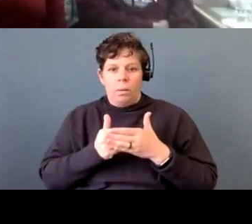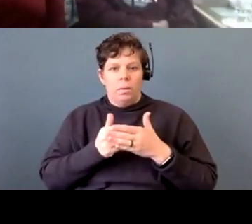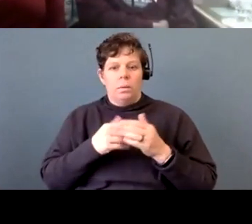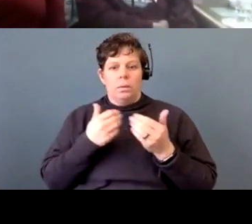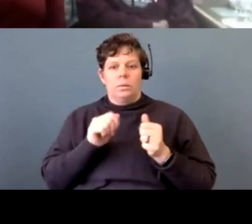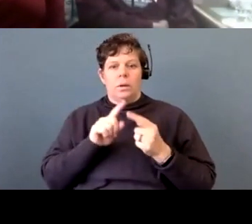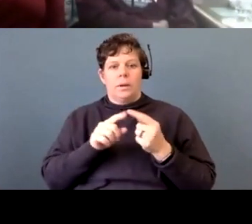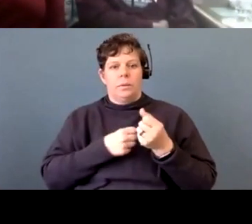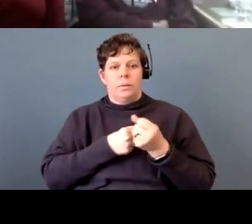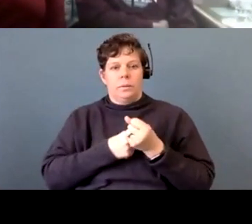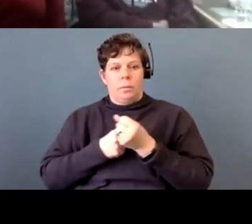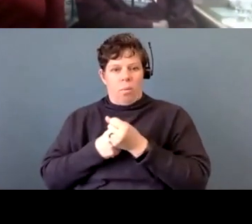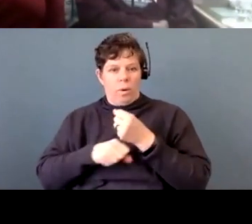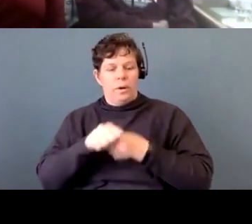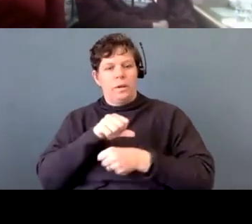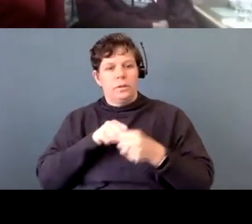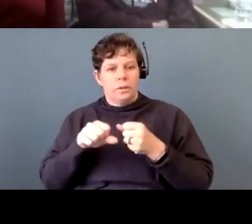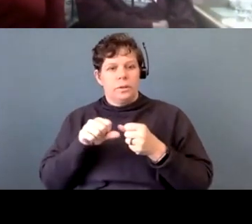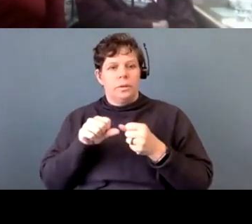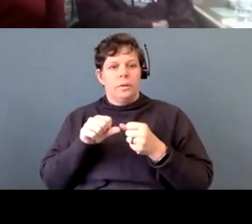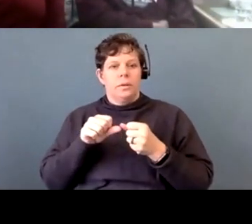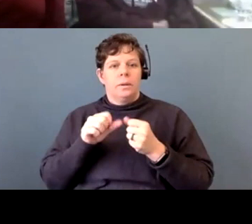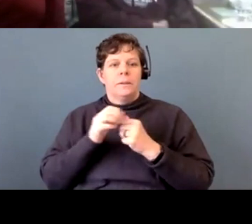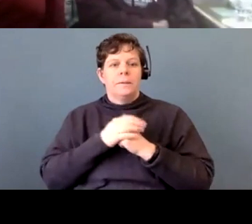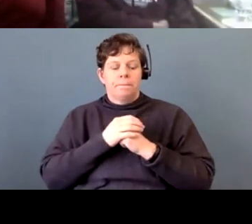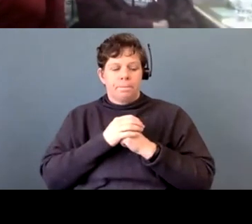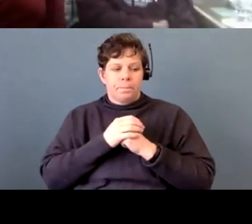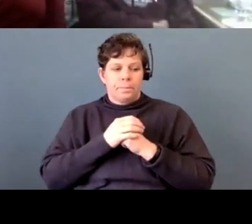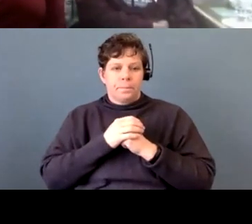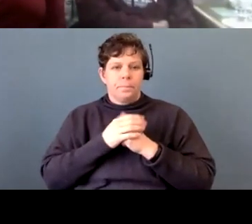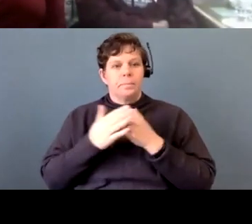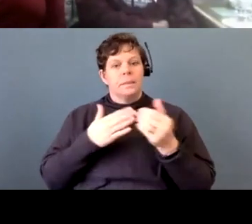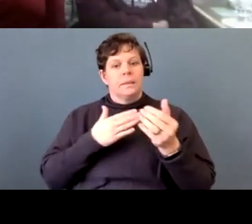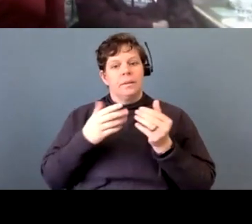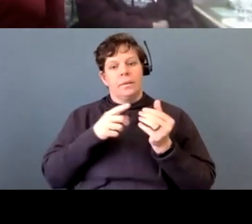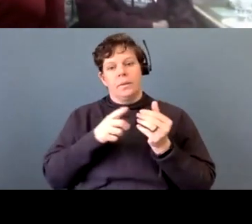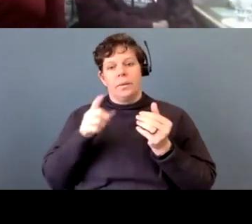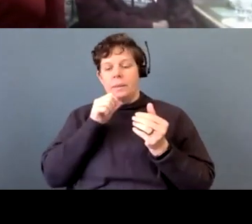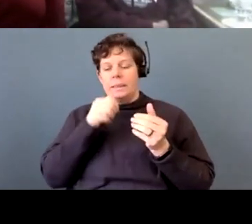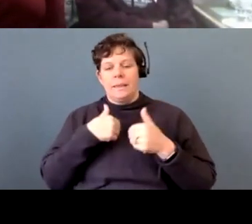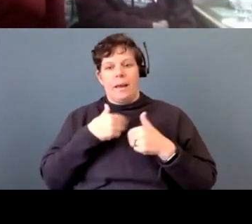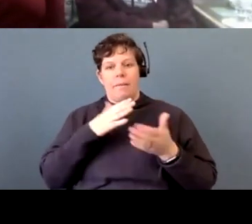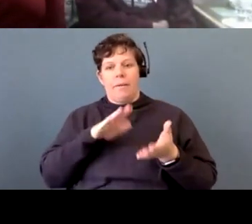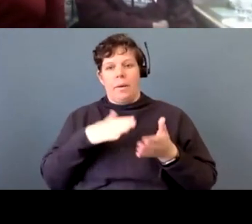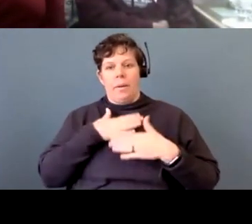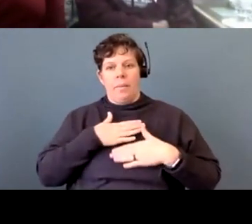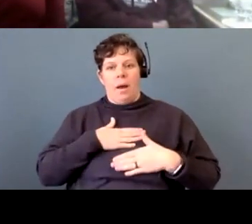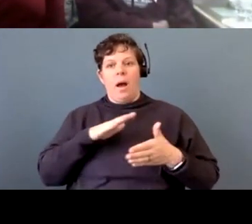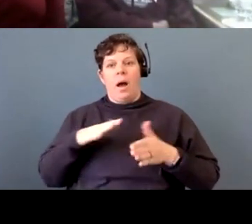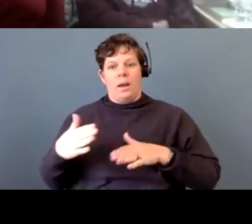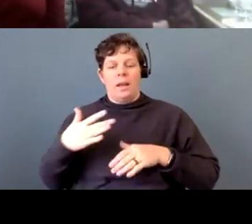support one another and get through it. Um, even though they didn't have a body, we felt it.